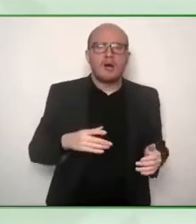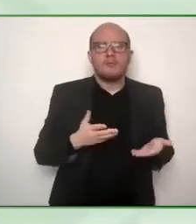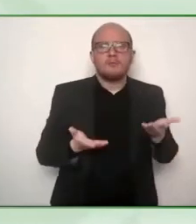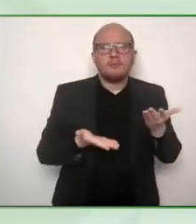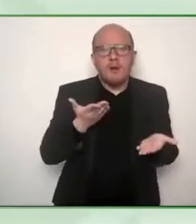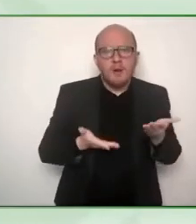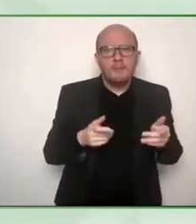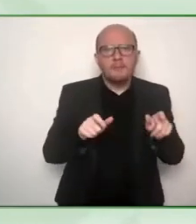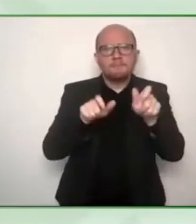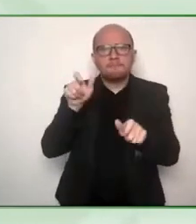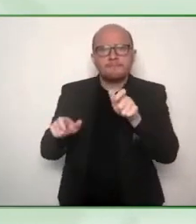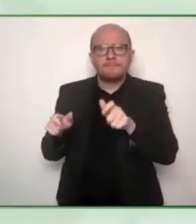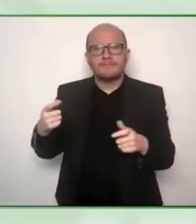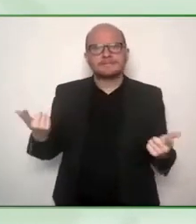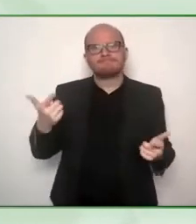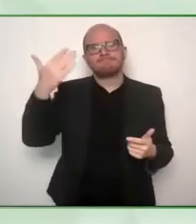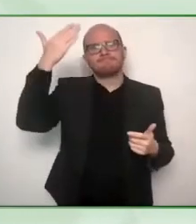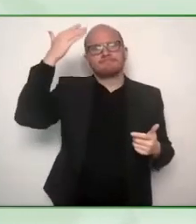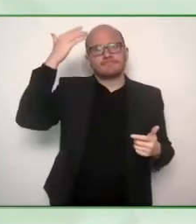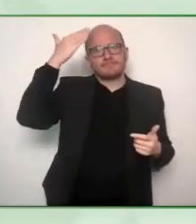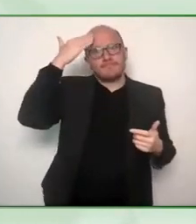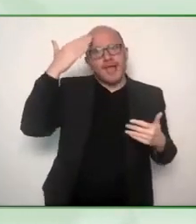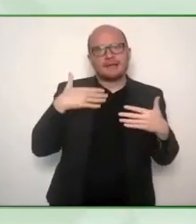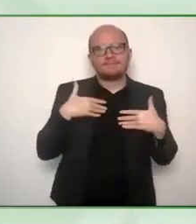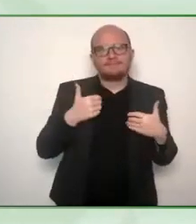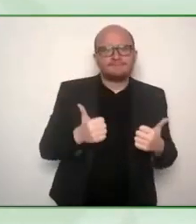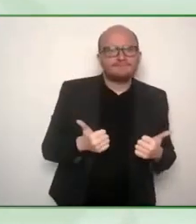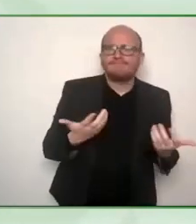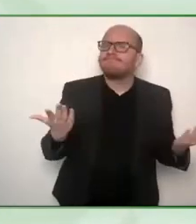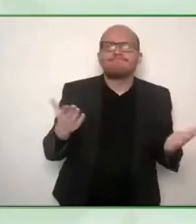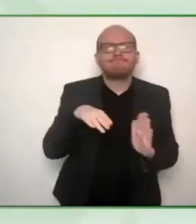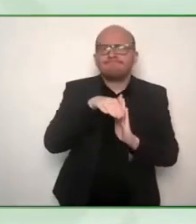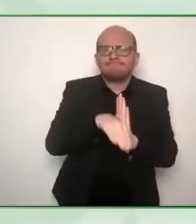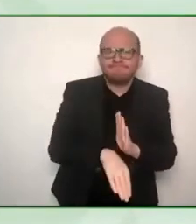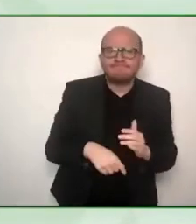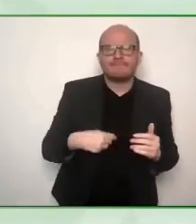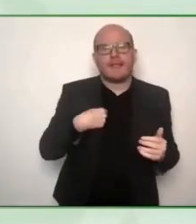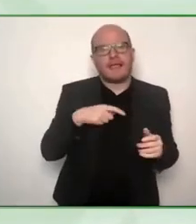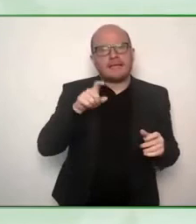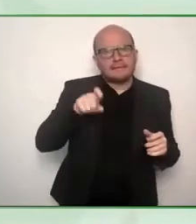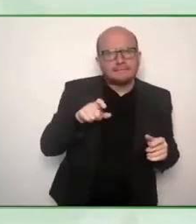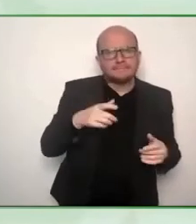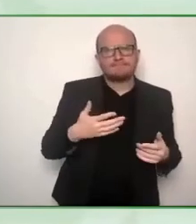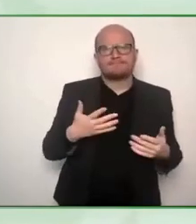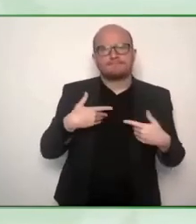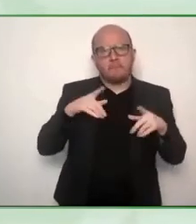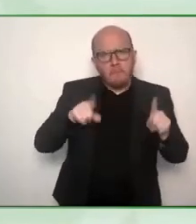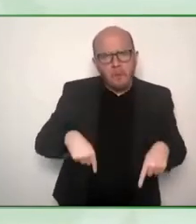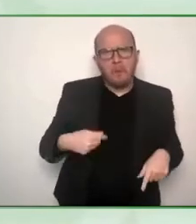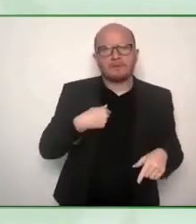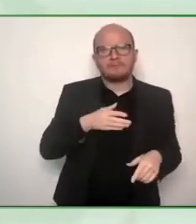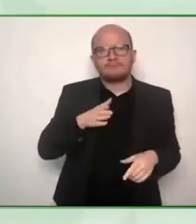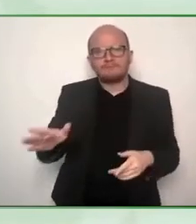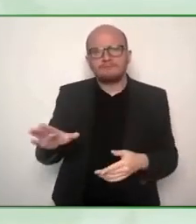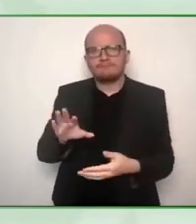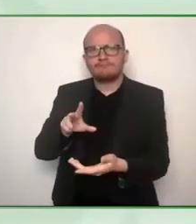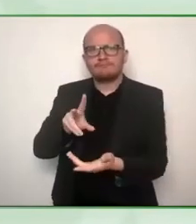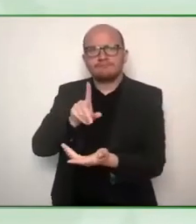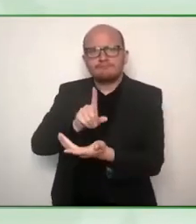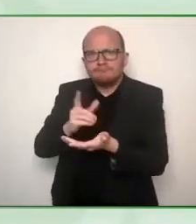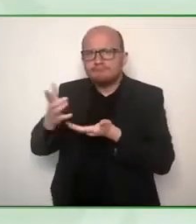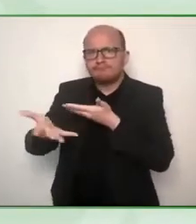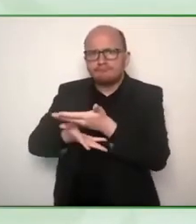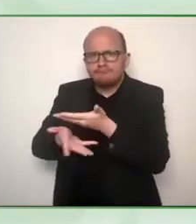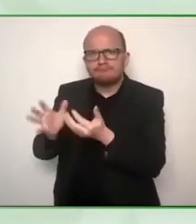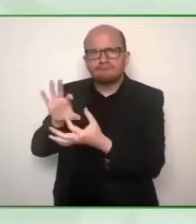productively from home and now with this new paradigm because of the pandemic so many people started to work from home